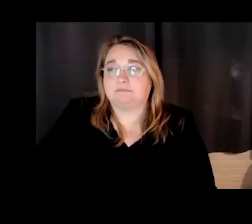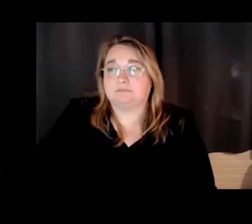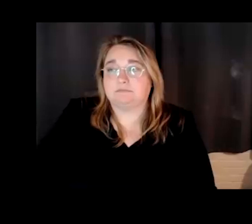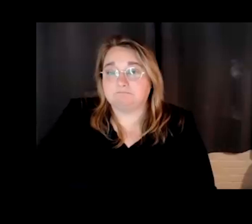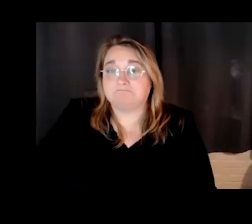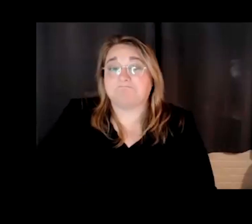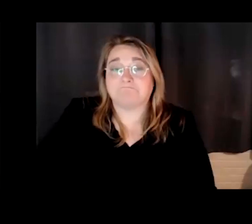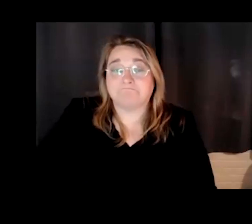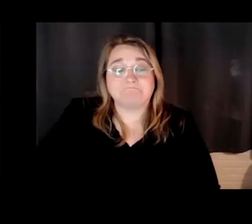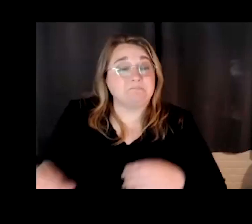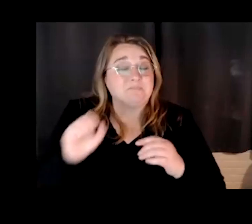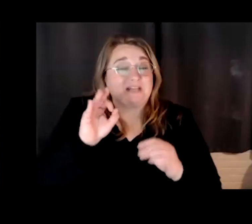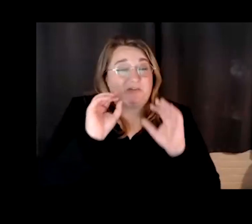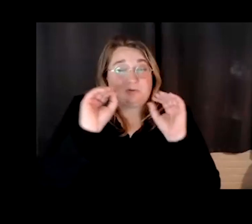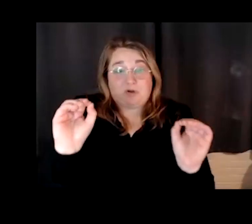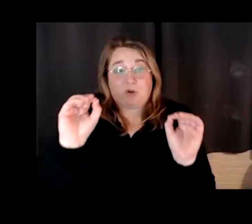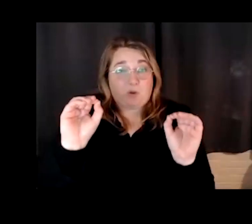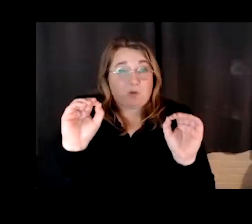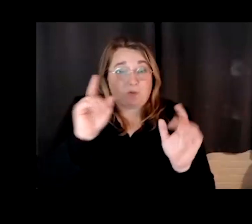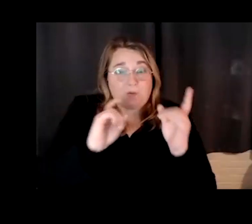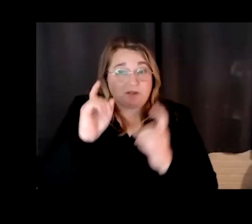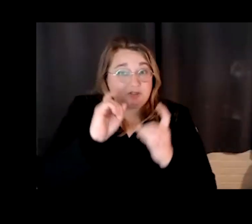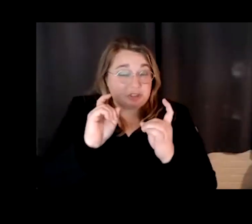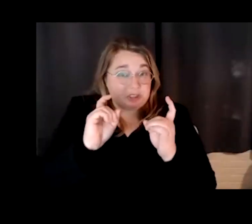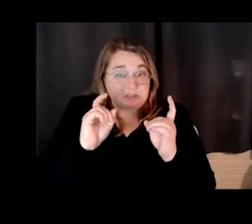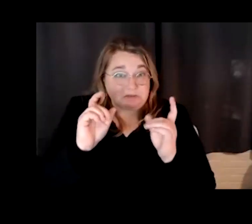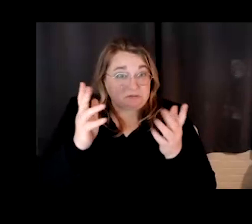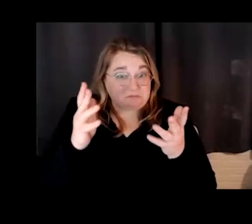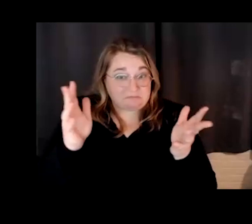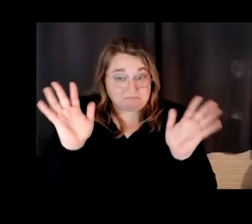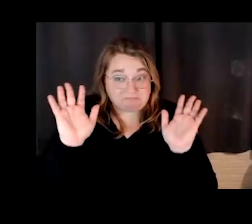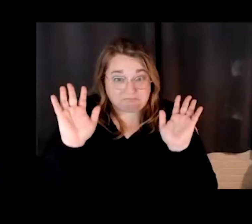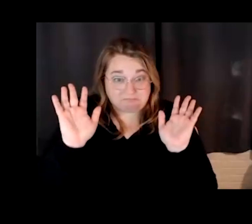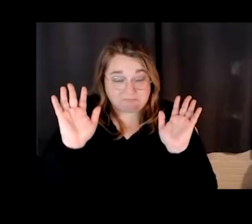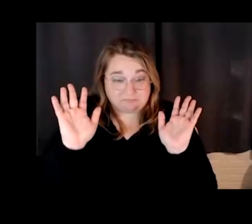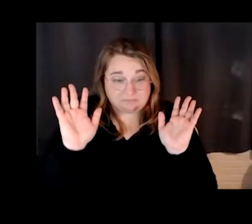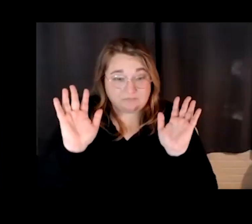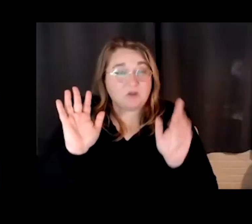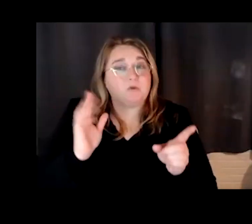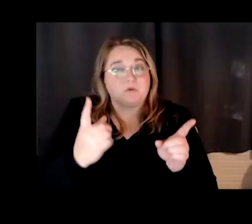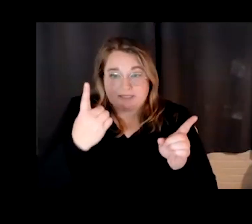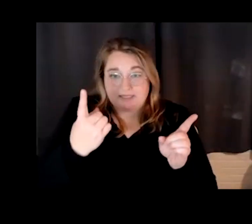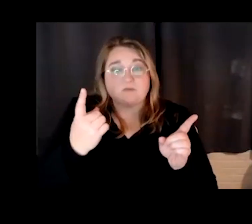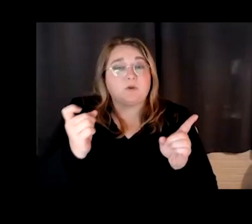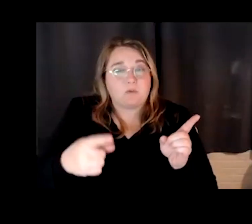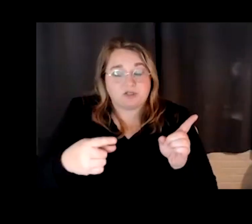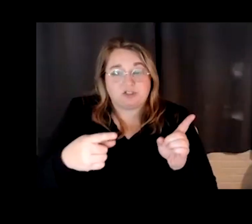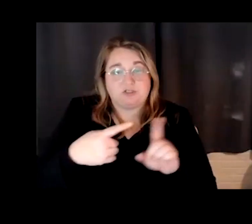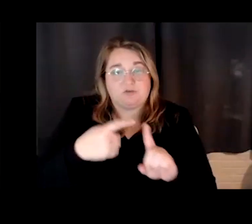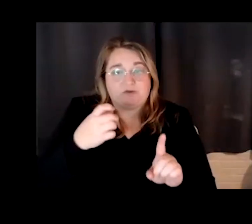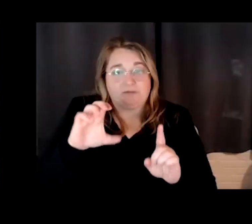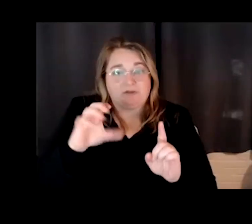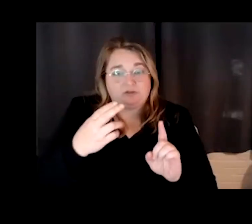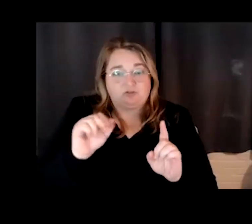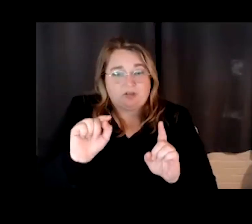There is a question. Oh, there's a question. Okay. Oh, they just popped